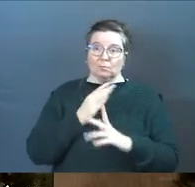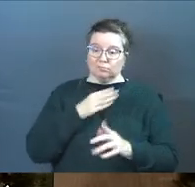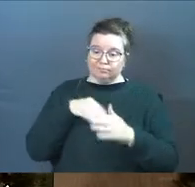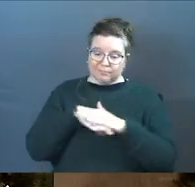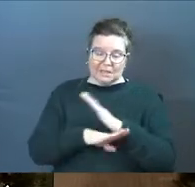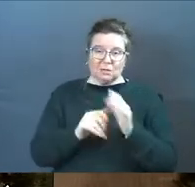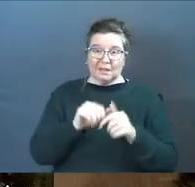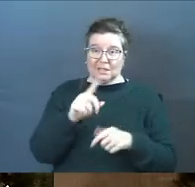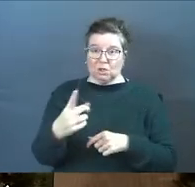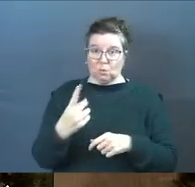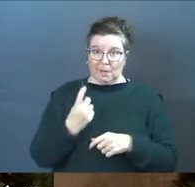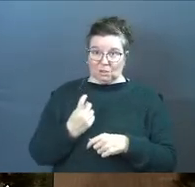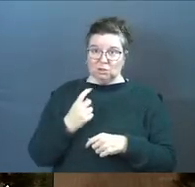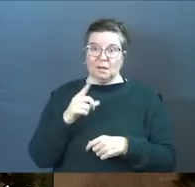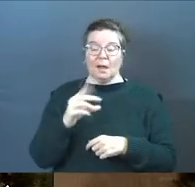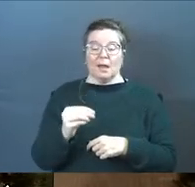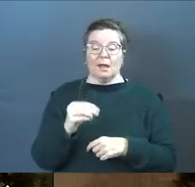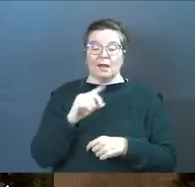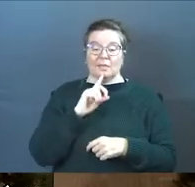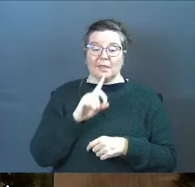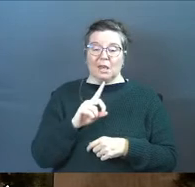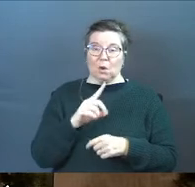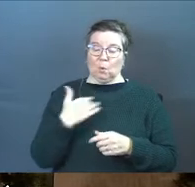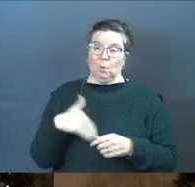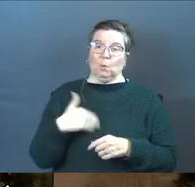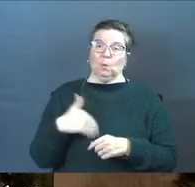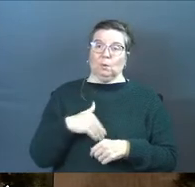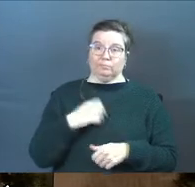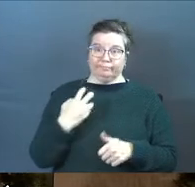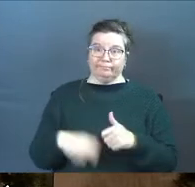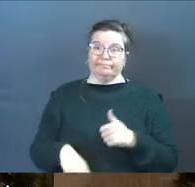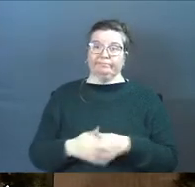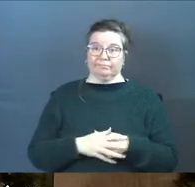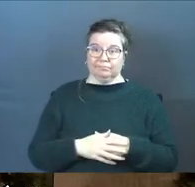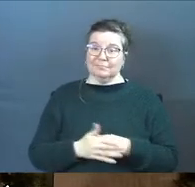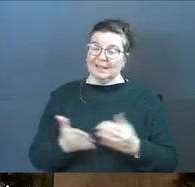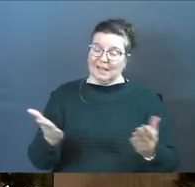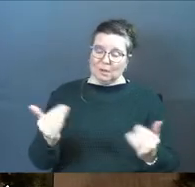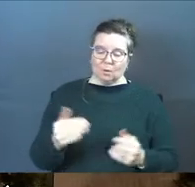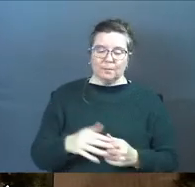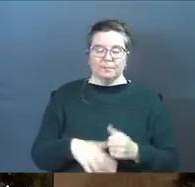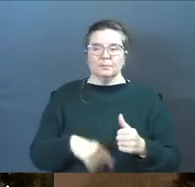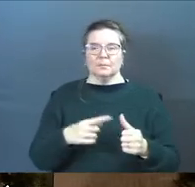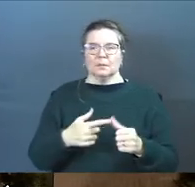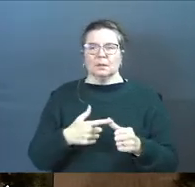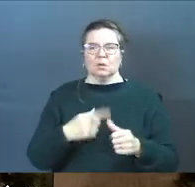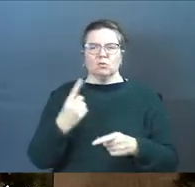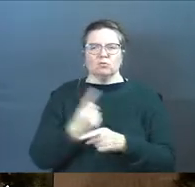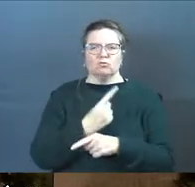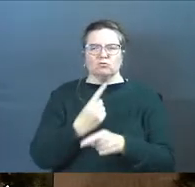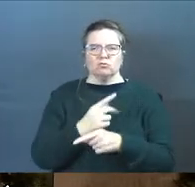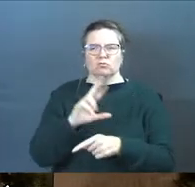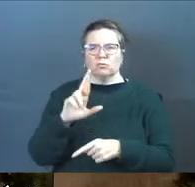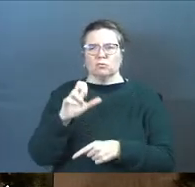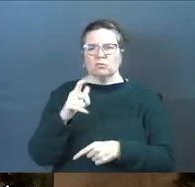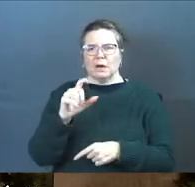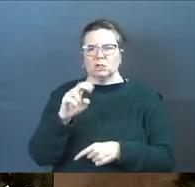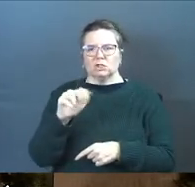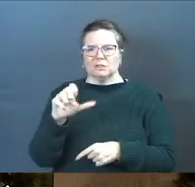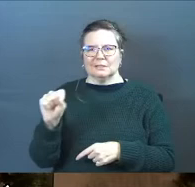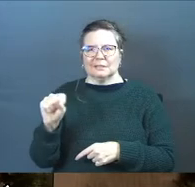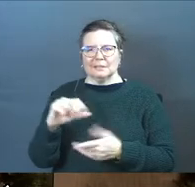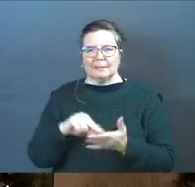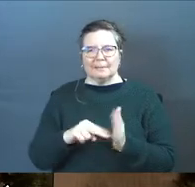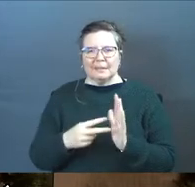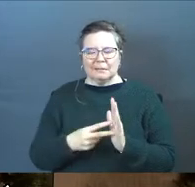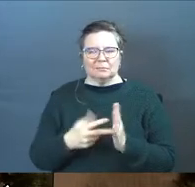into these questions and their doozies, folks. Let's go. So what is righteousness, and